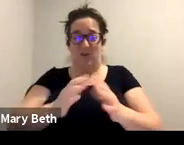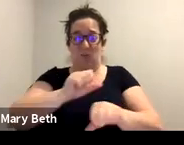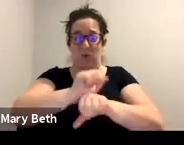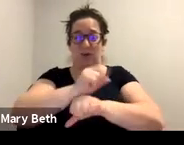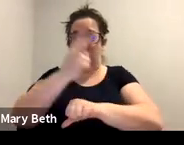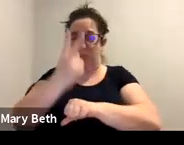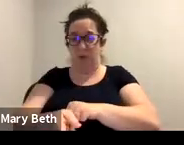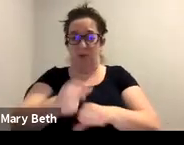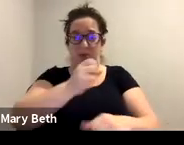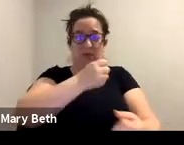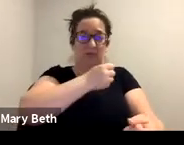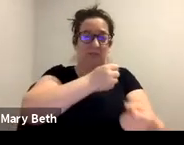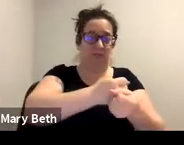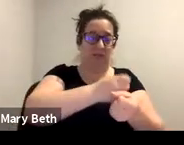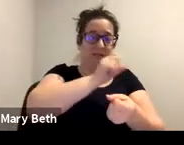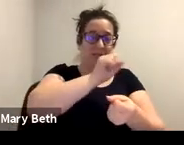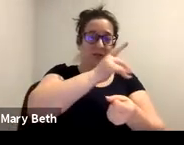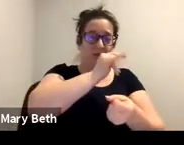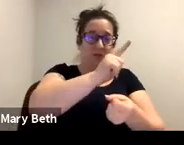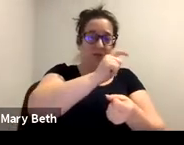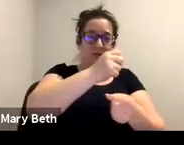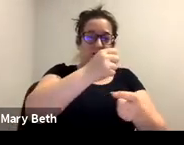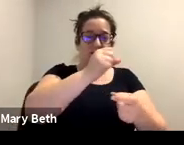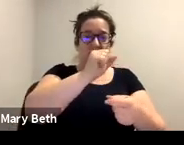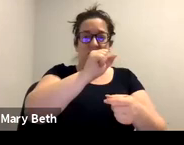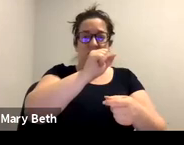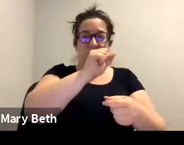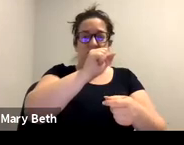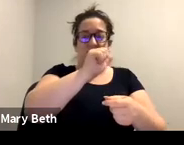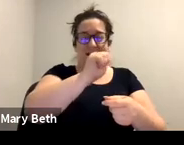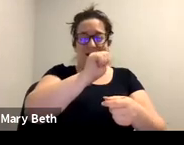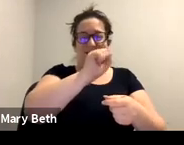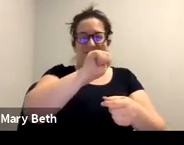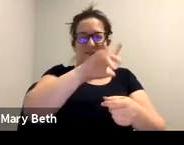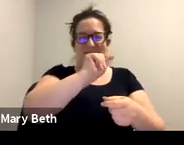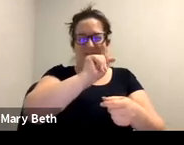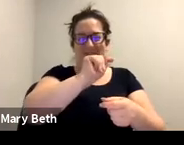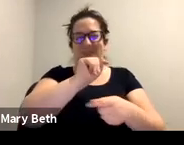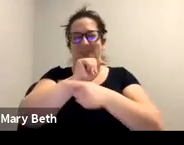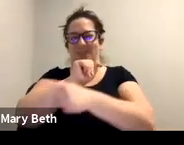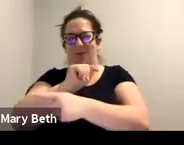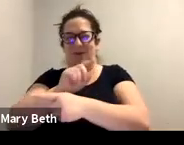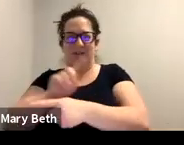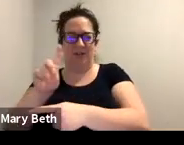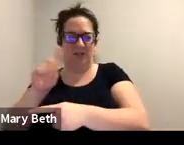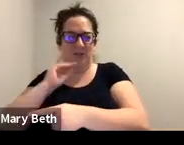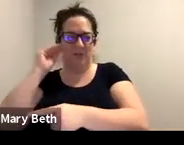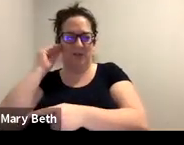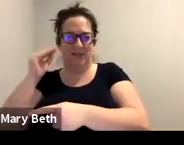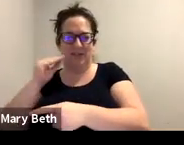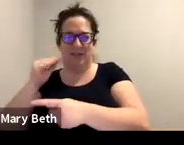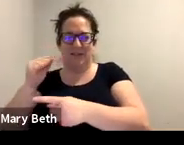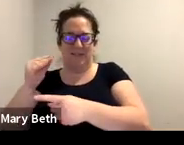violence protection orders. Um, a majority of the advocates we end up working with are more familiar with the DVPOs than the